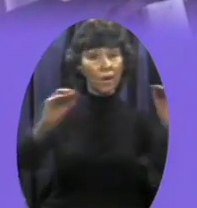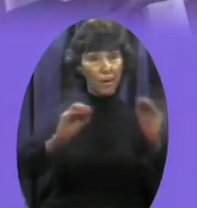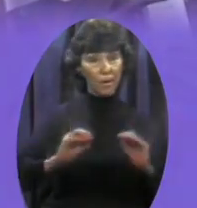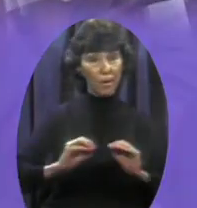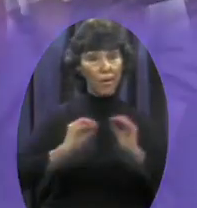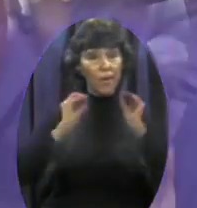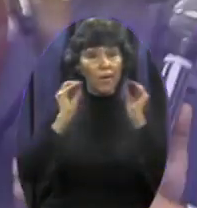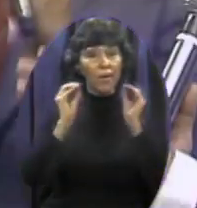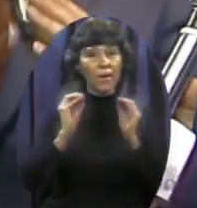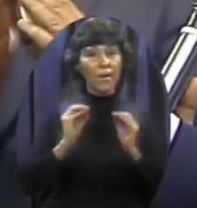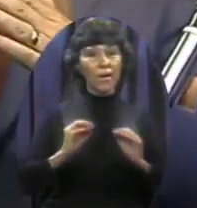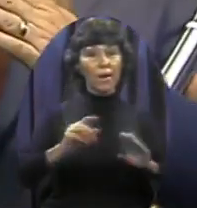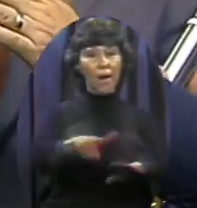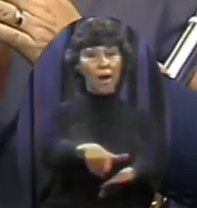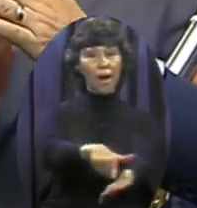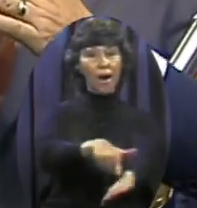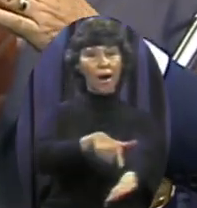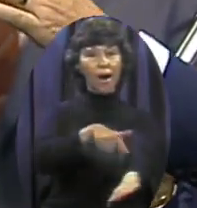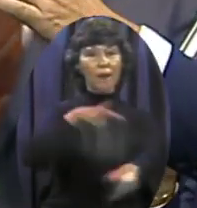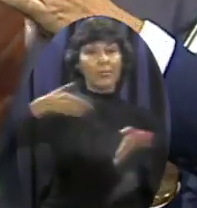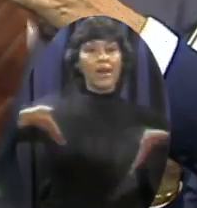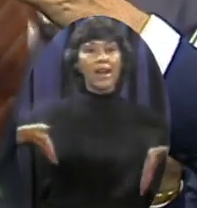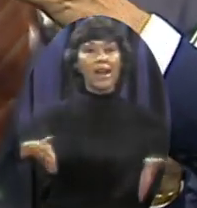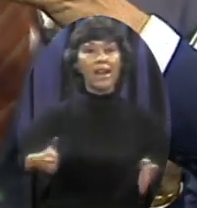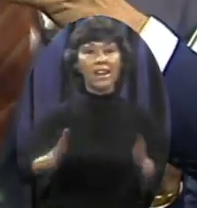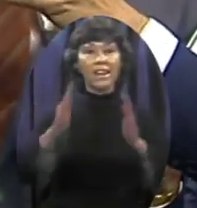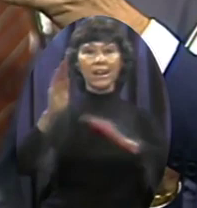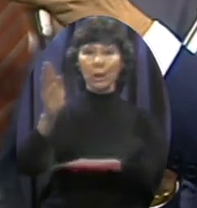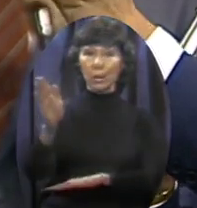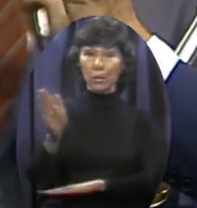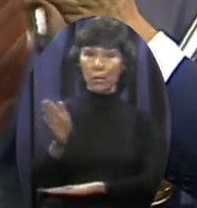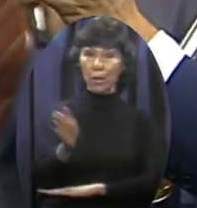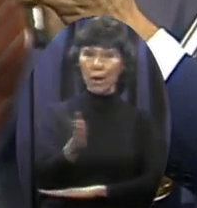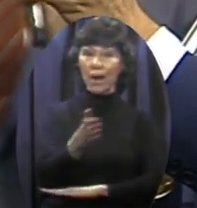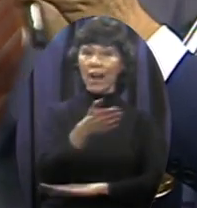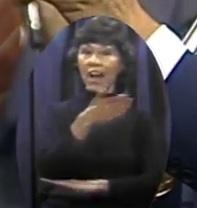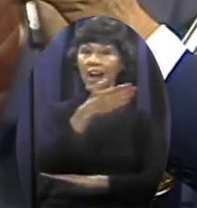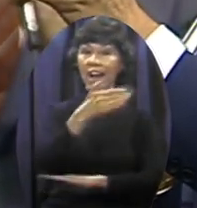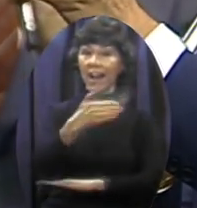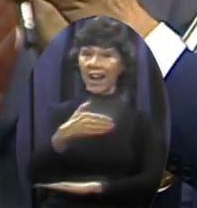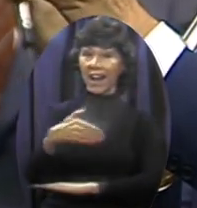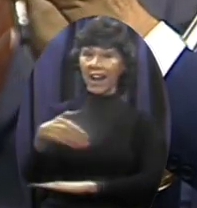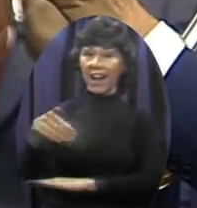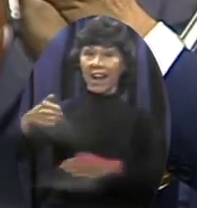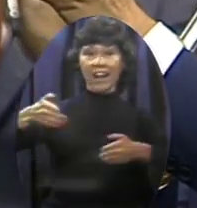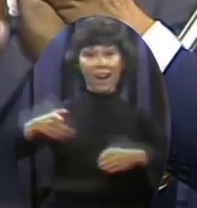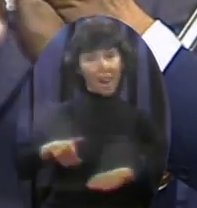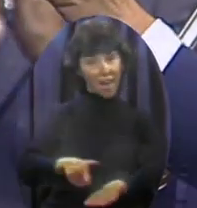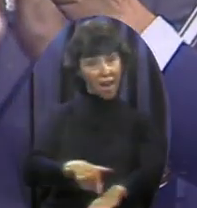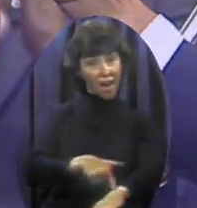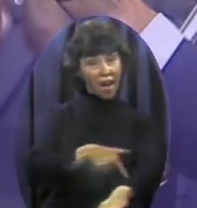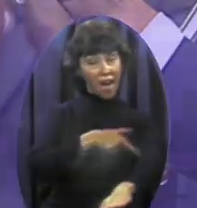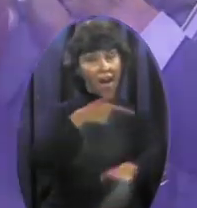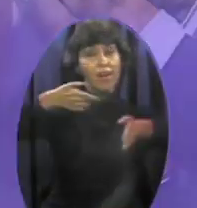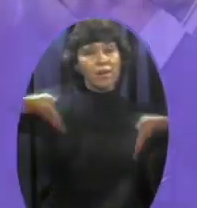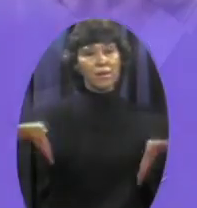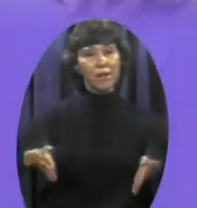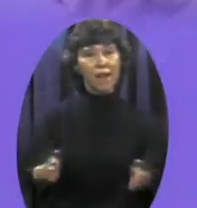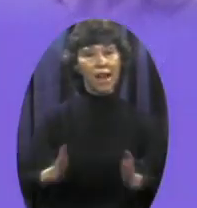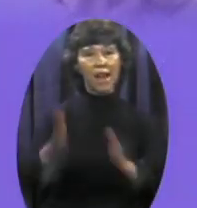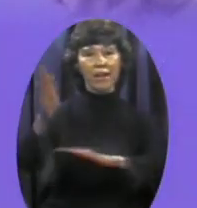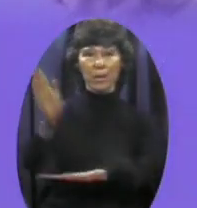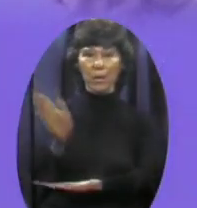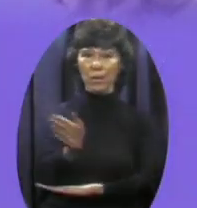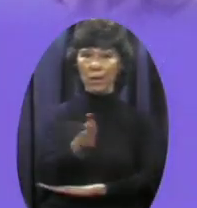may it wave ¶ Long-maying